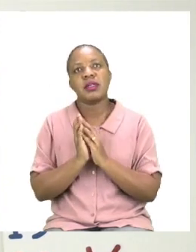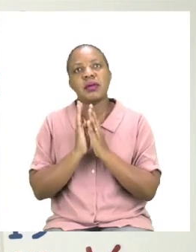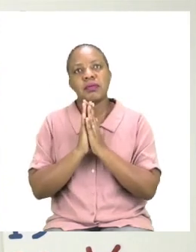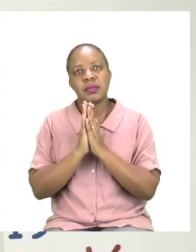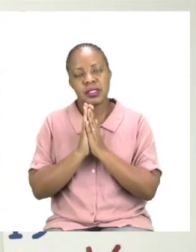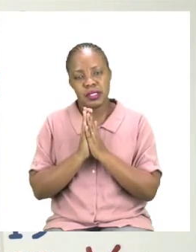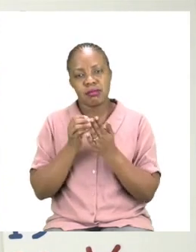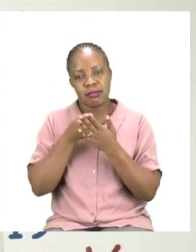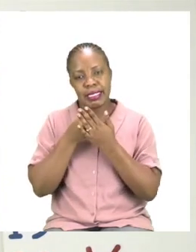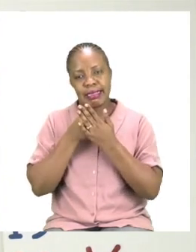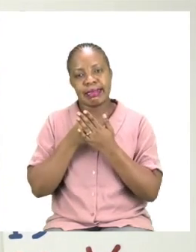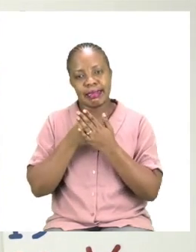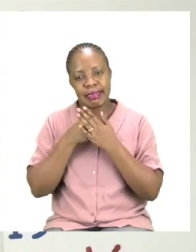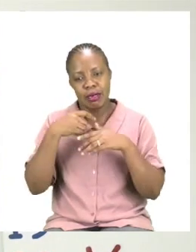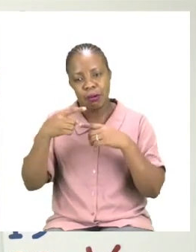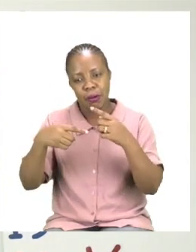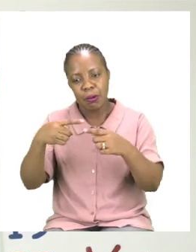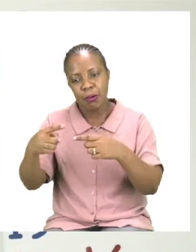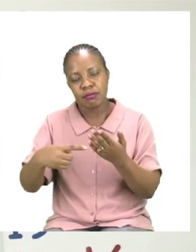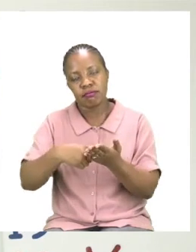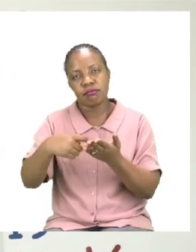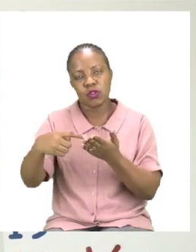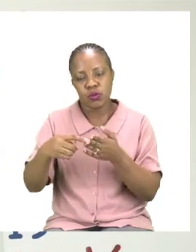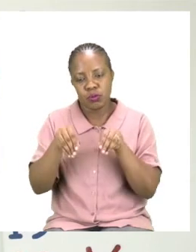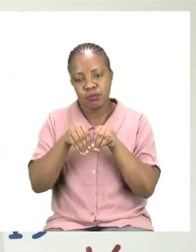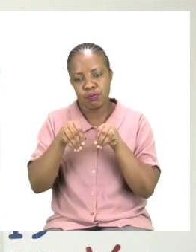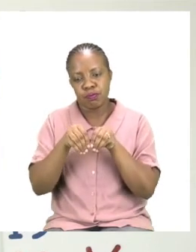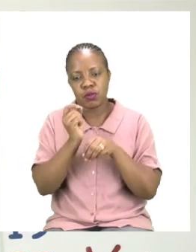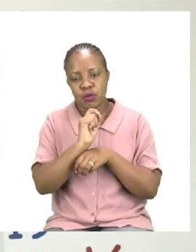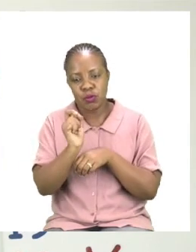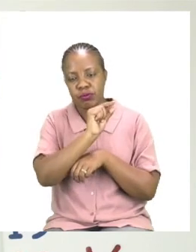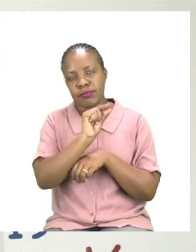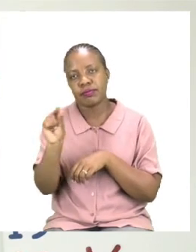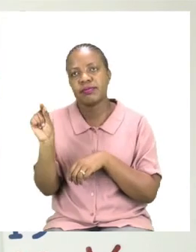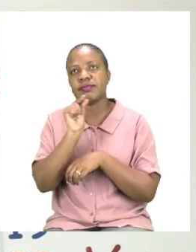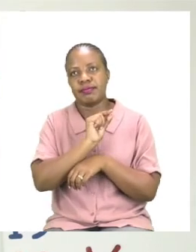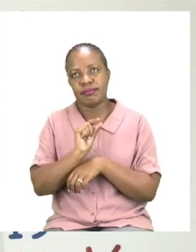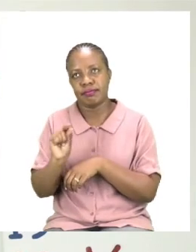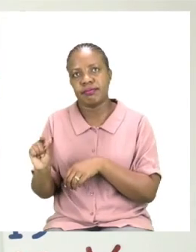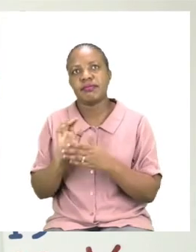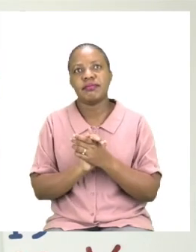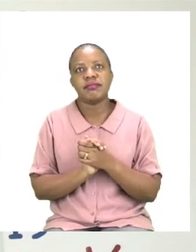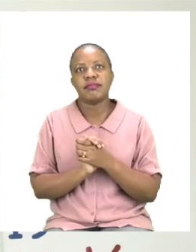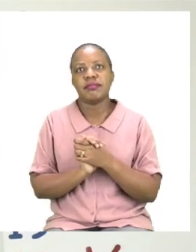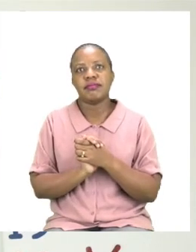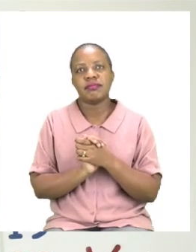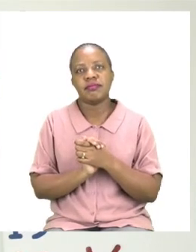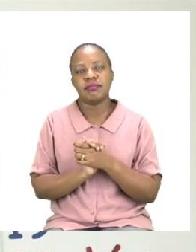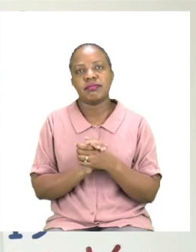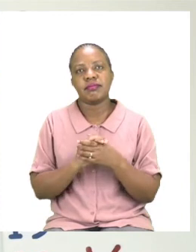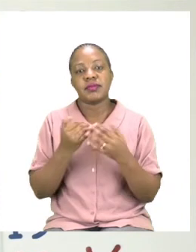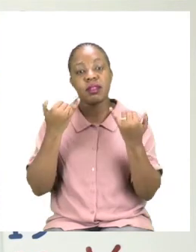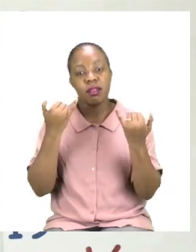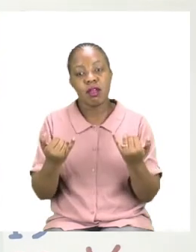are going to do, especially if you are going to make sentences. Let us turn back to our exercise to now see our sight